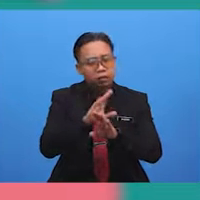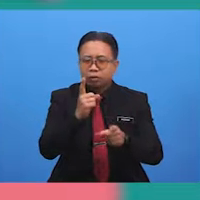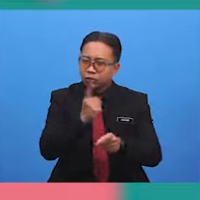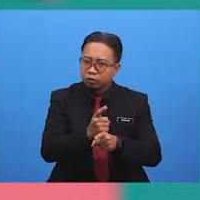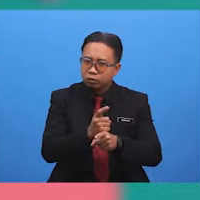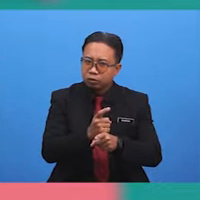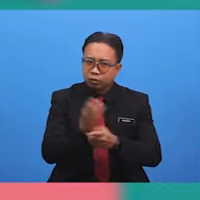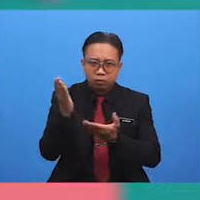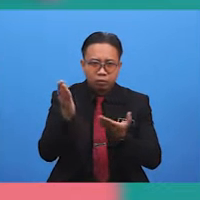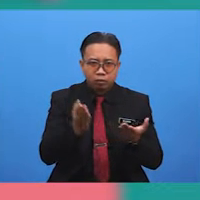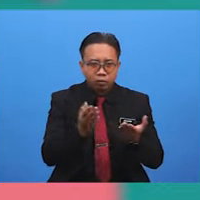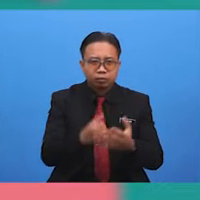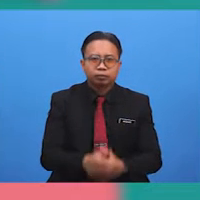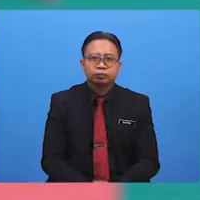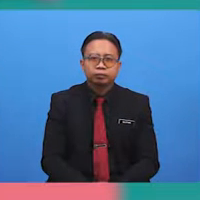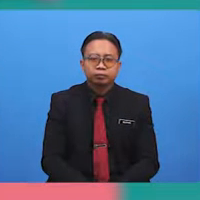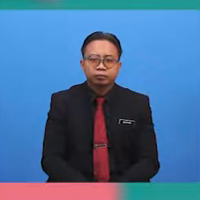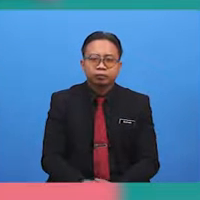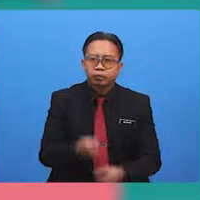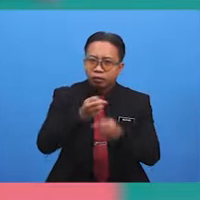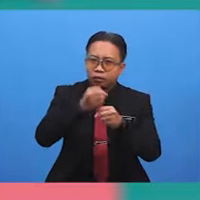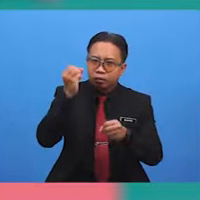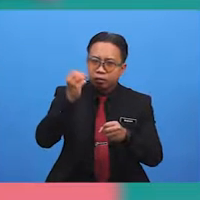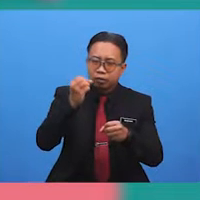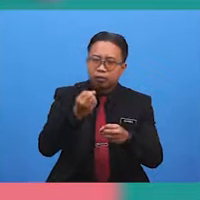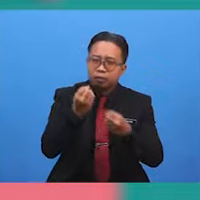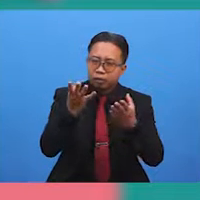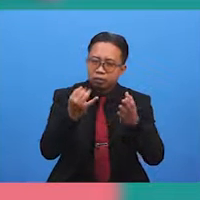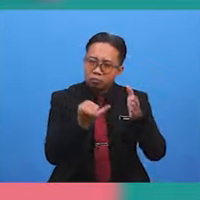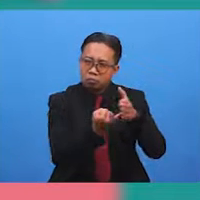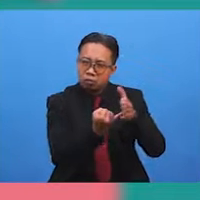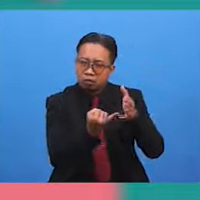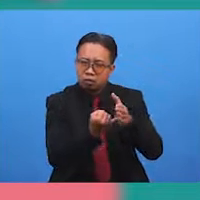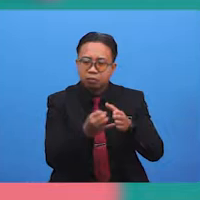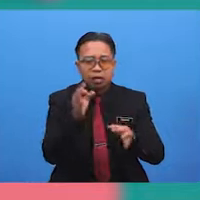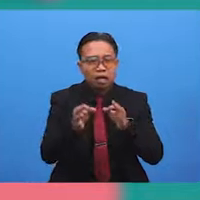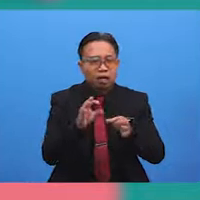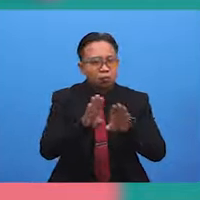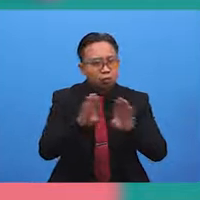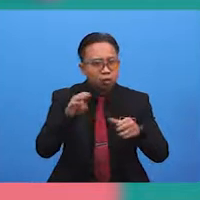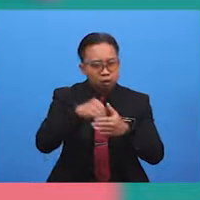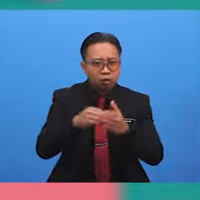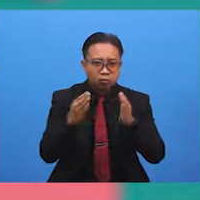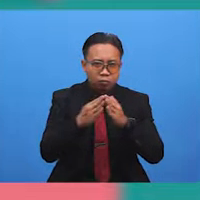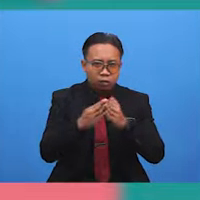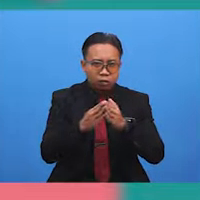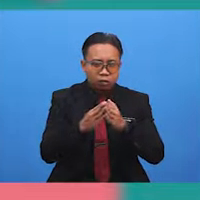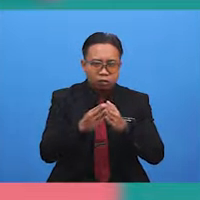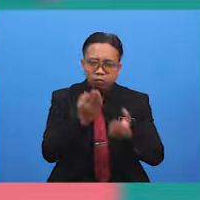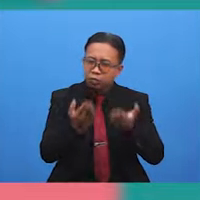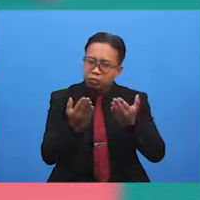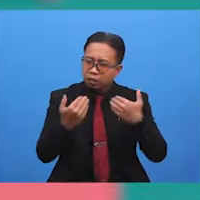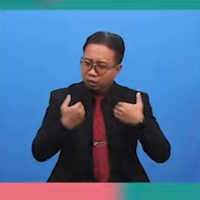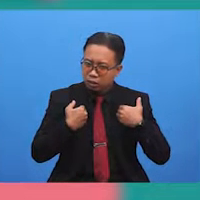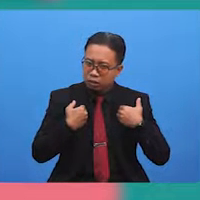bad luck. An umbrella has many sharp edges. If they open an umbrella in a house, someone could get